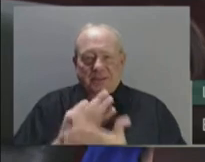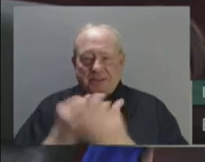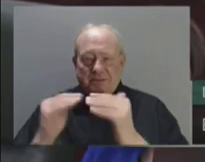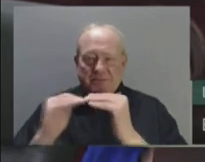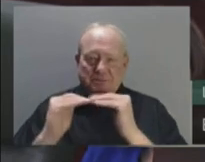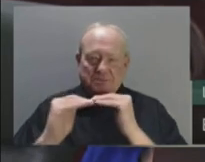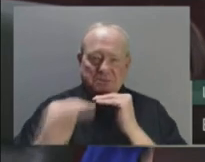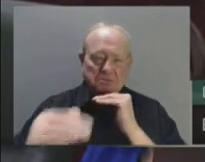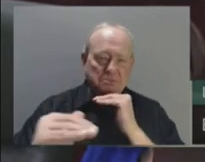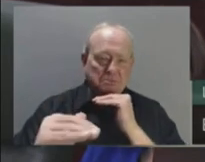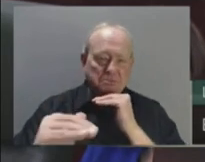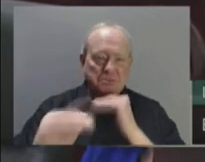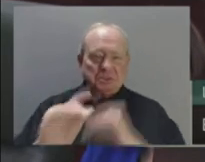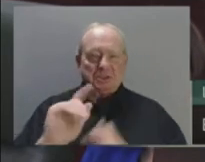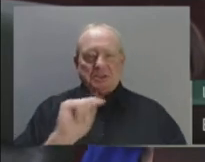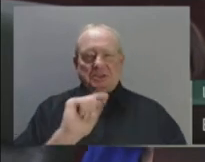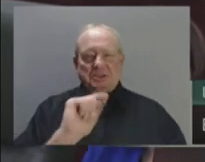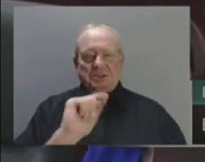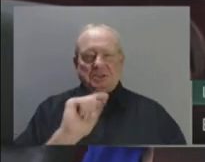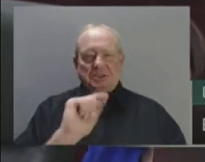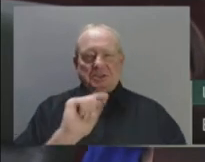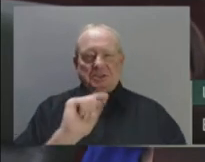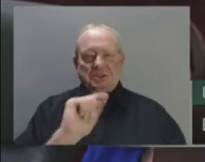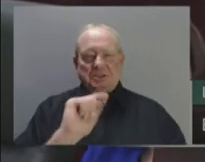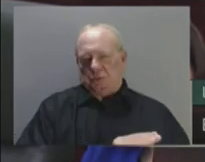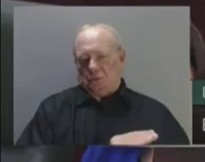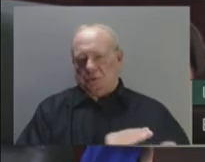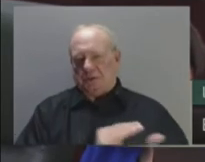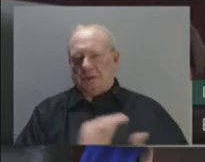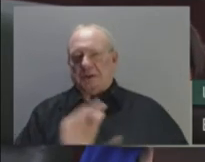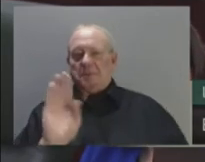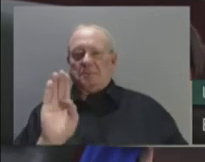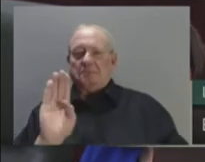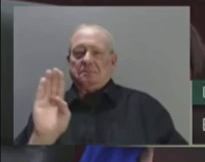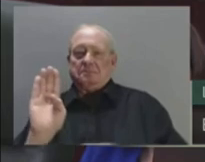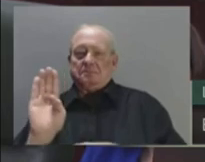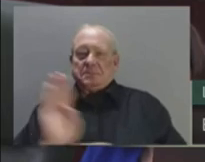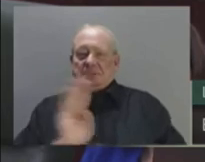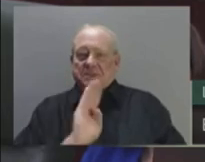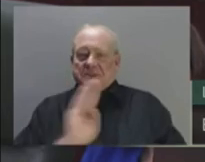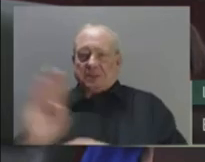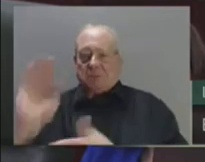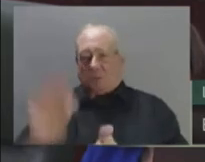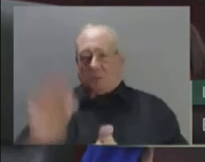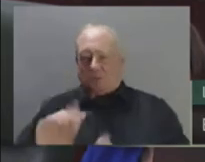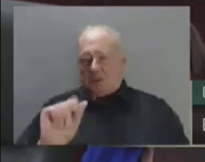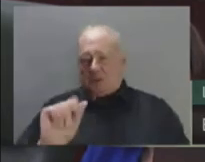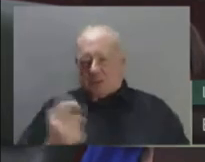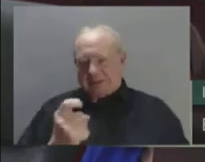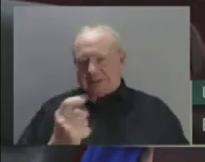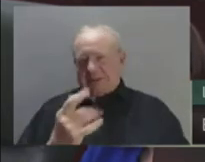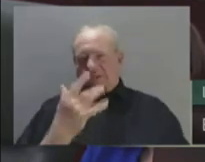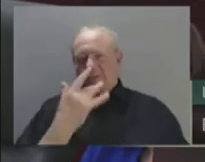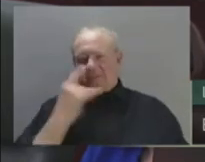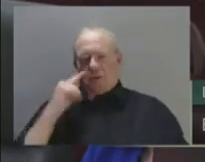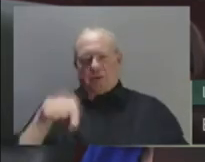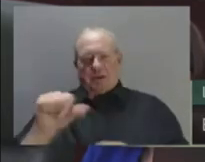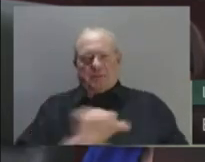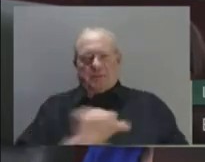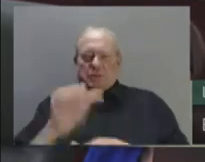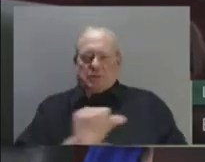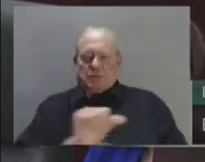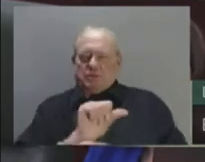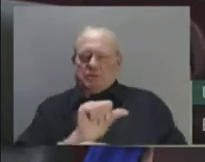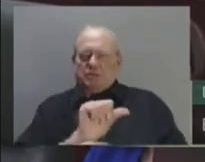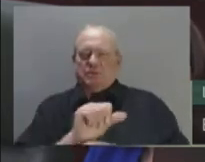continues to be preferential to Alberta. And it means future generations will not be encumbered with a debt they did not